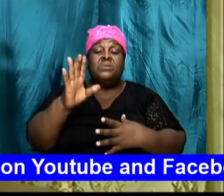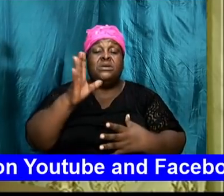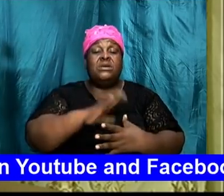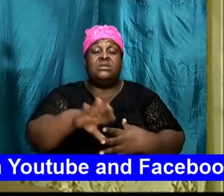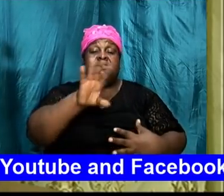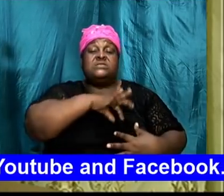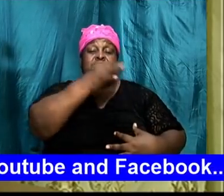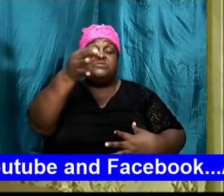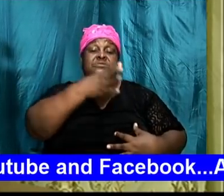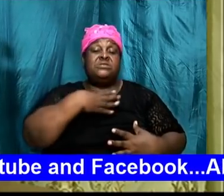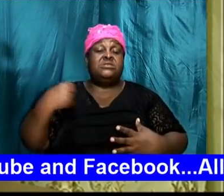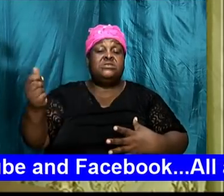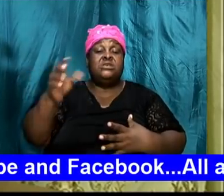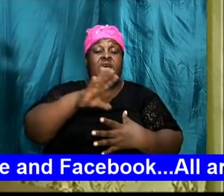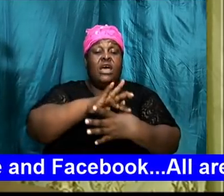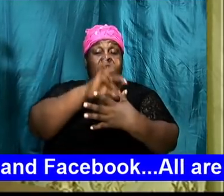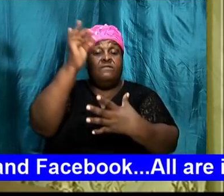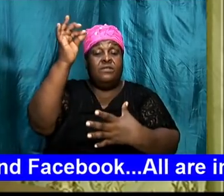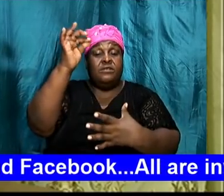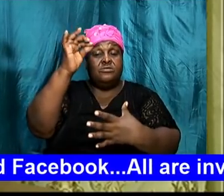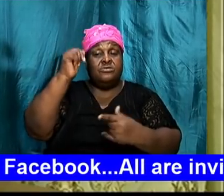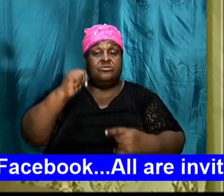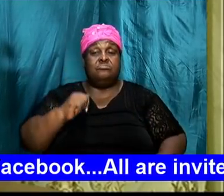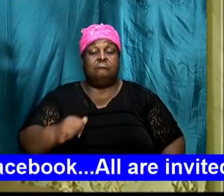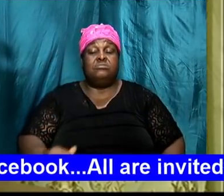but at the same time with this pull